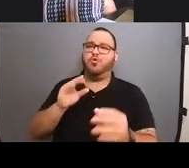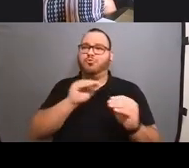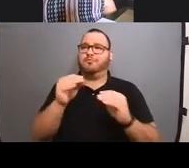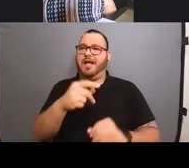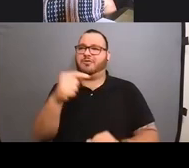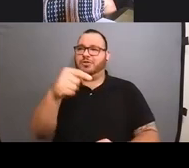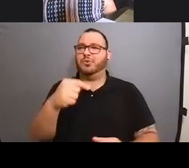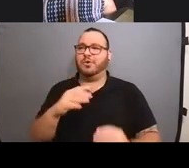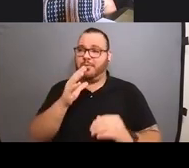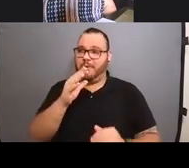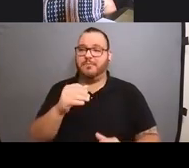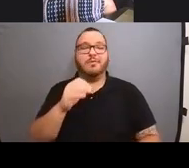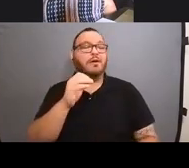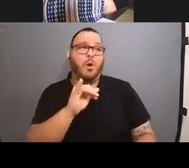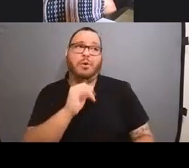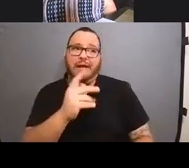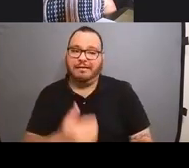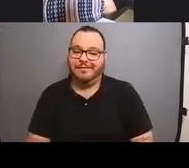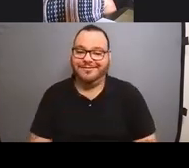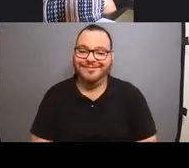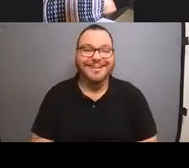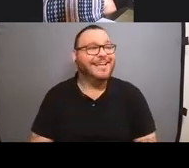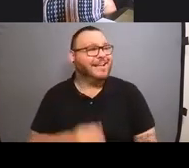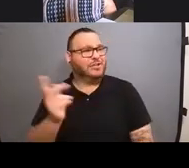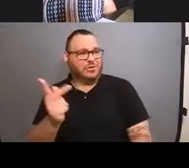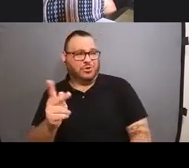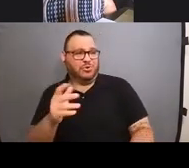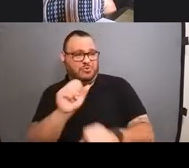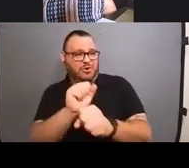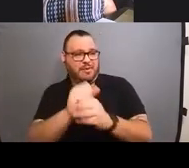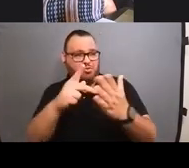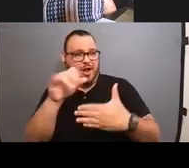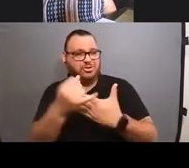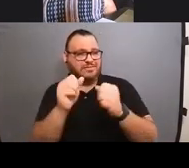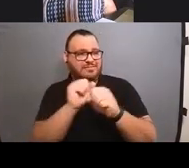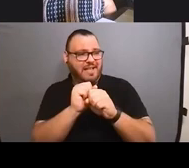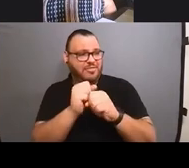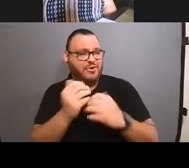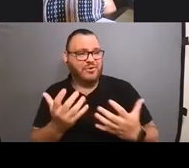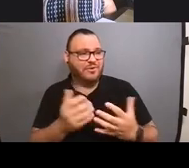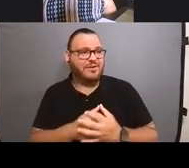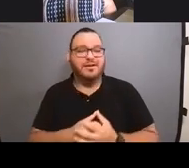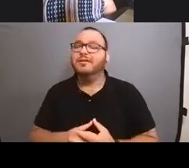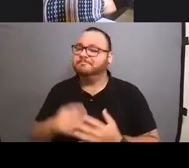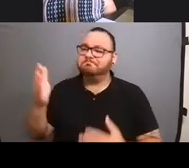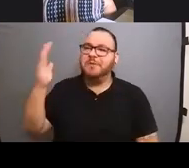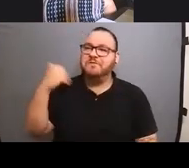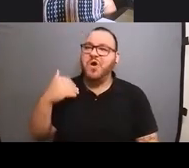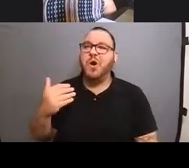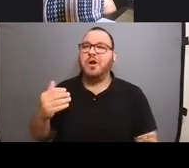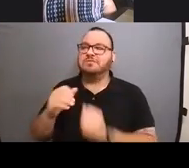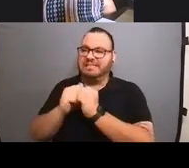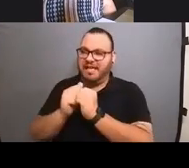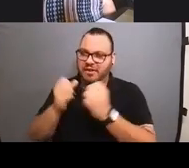Works. Are there projects that y'all work on together? Uh, we used to do a lot of those kinds of things together.